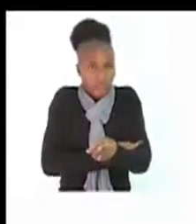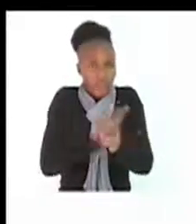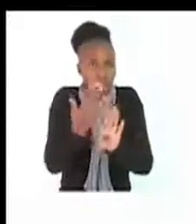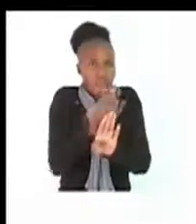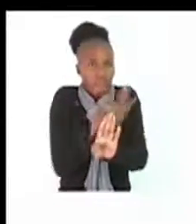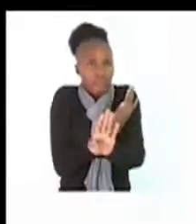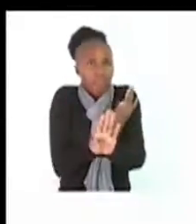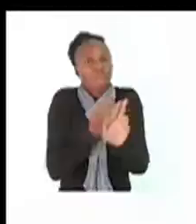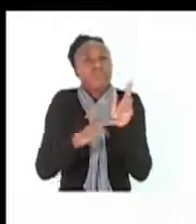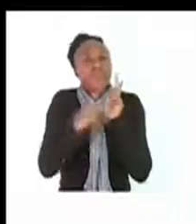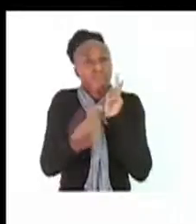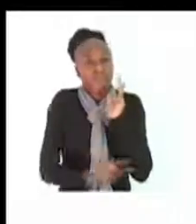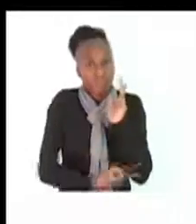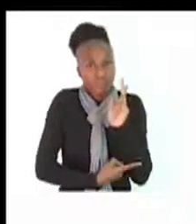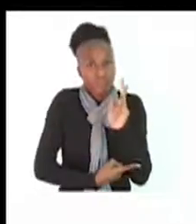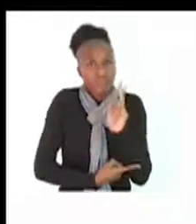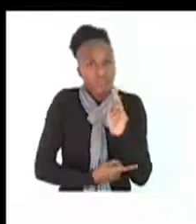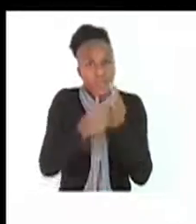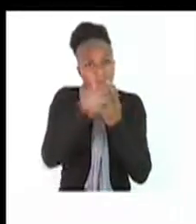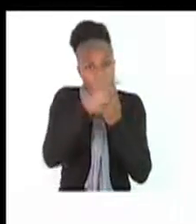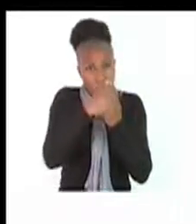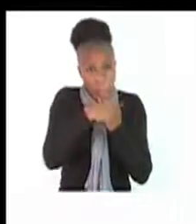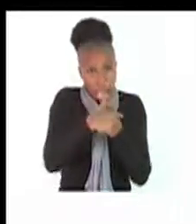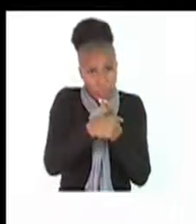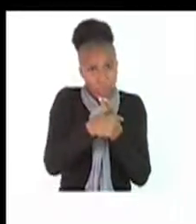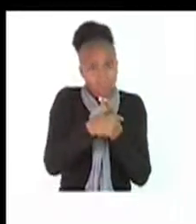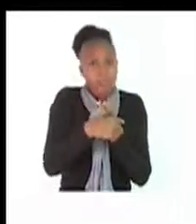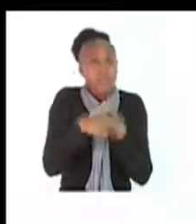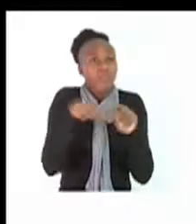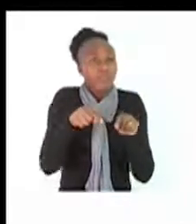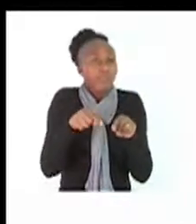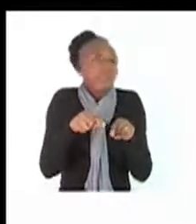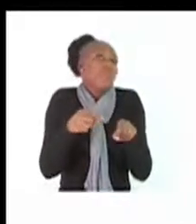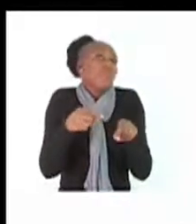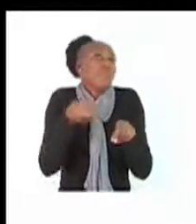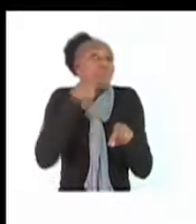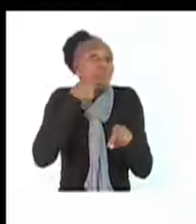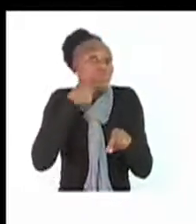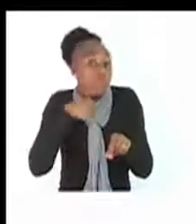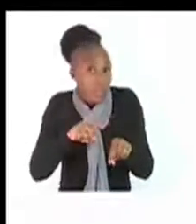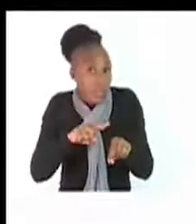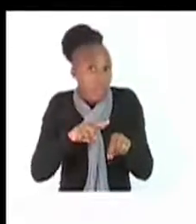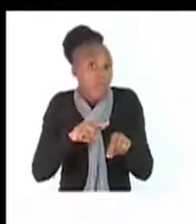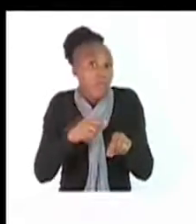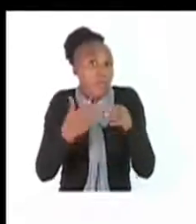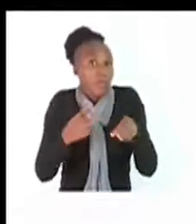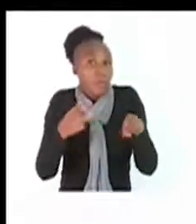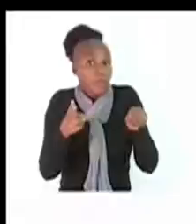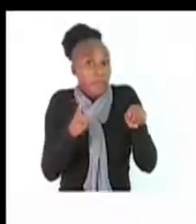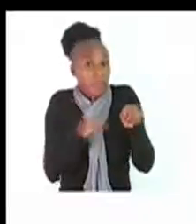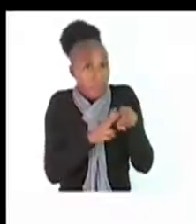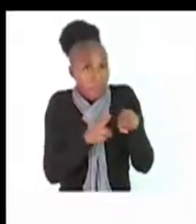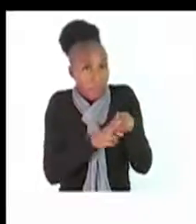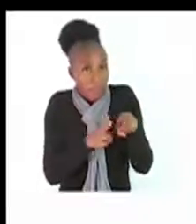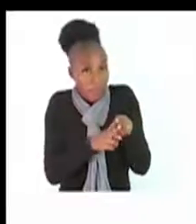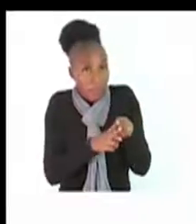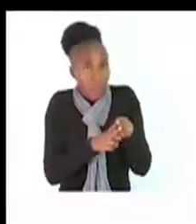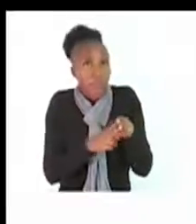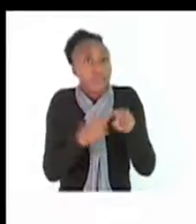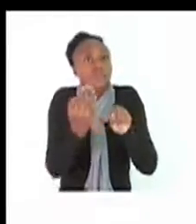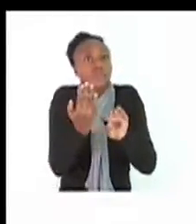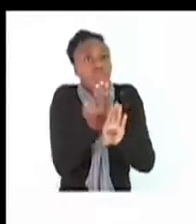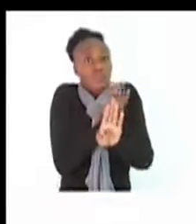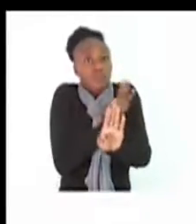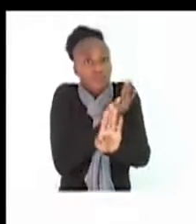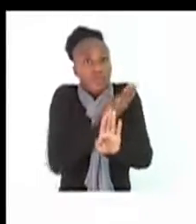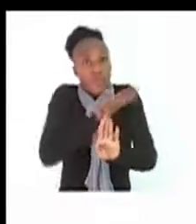A condom. This is a thin rubber covering that a man can wear on his penis during sex to stop a woman from